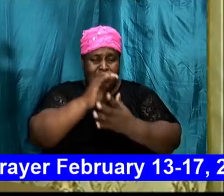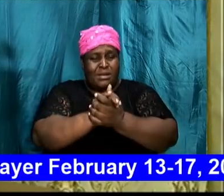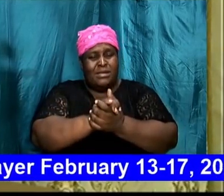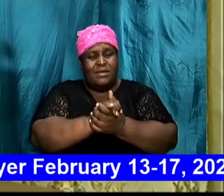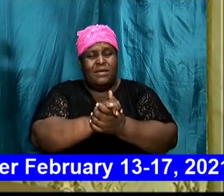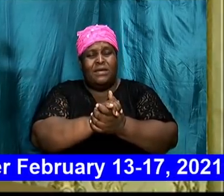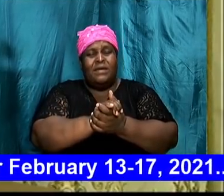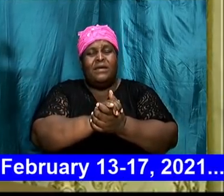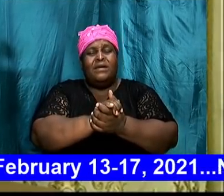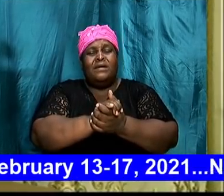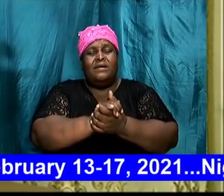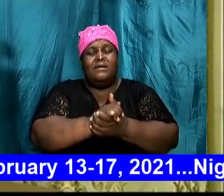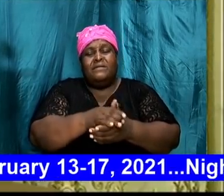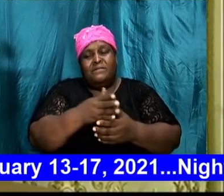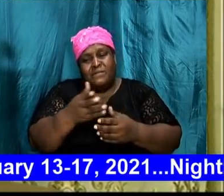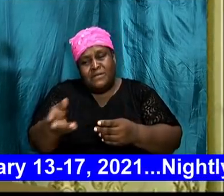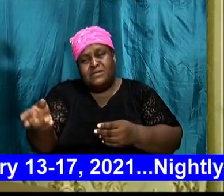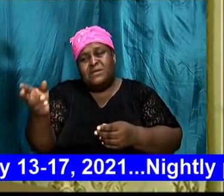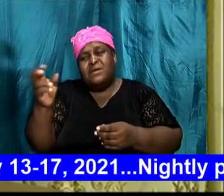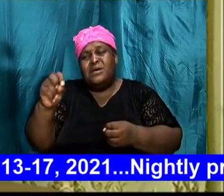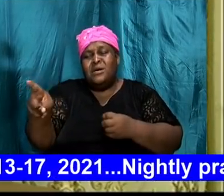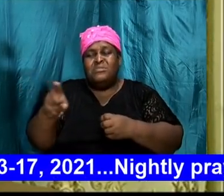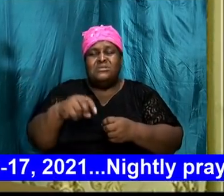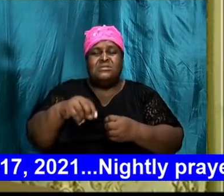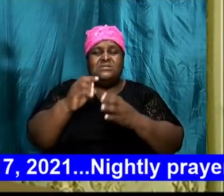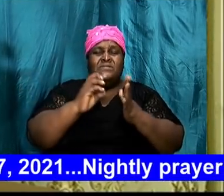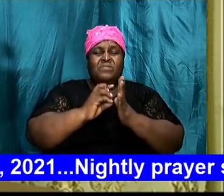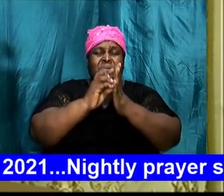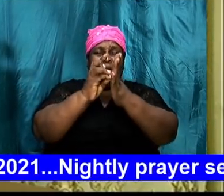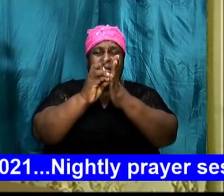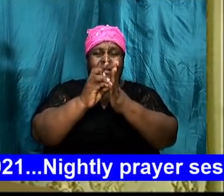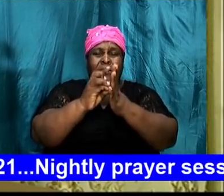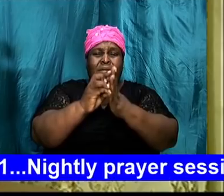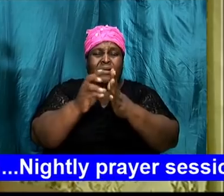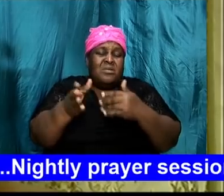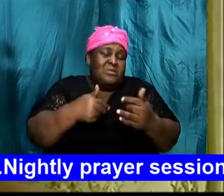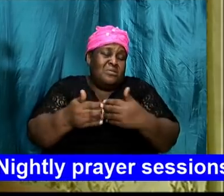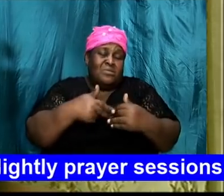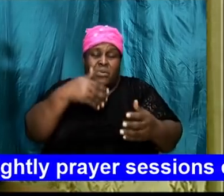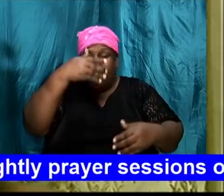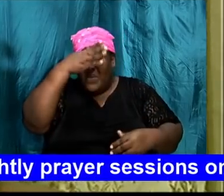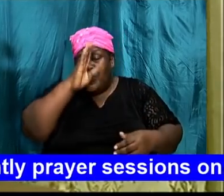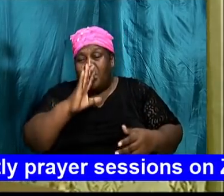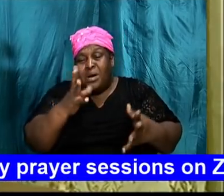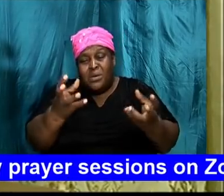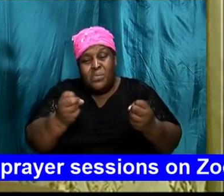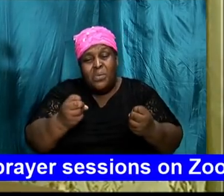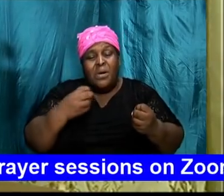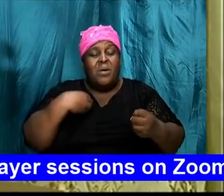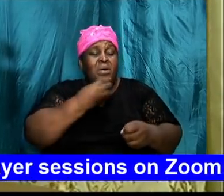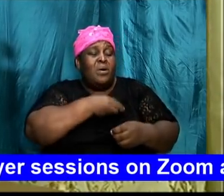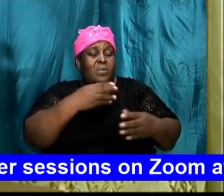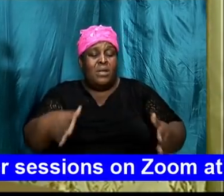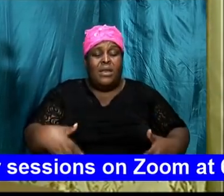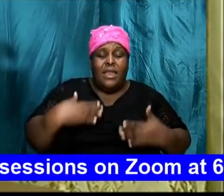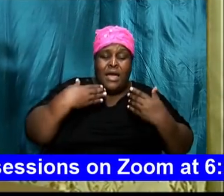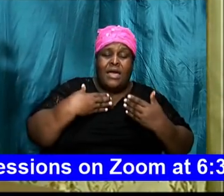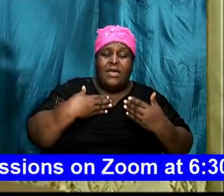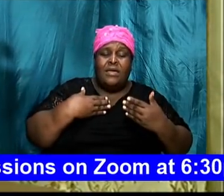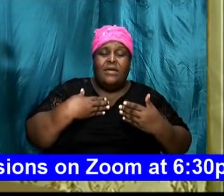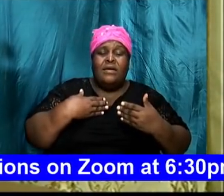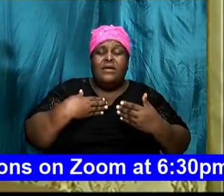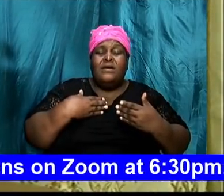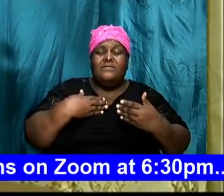you know, though God would want our life to go a particular way, there are times when we